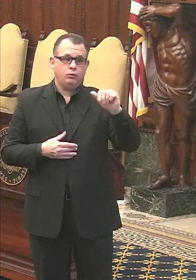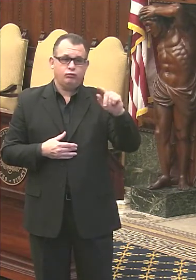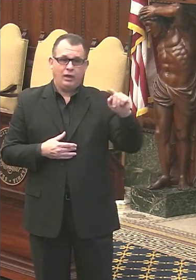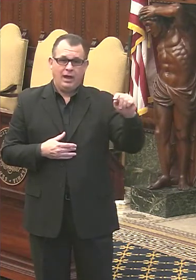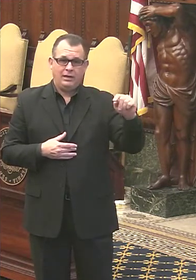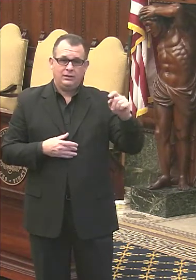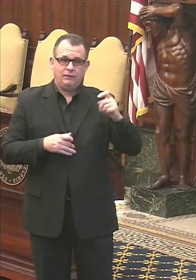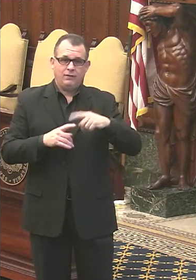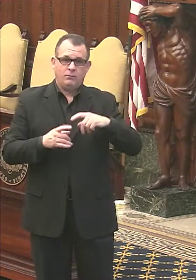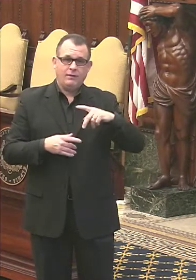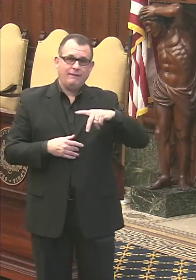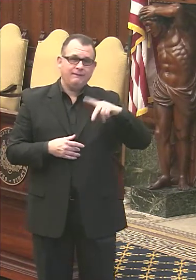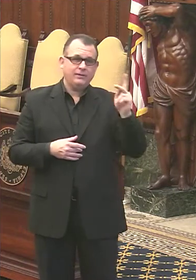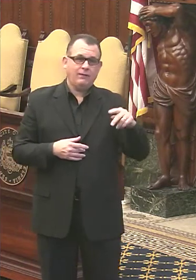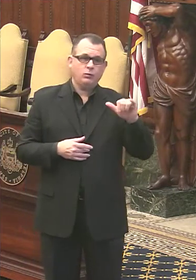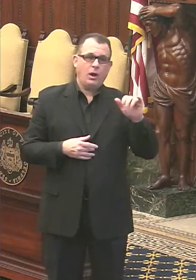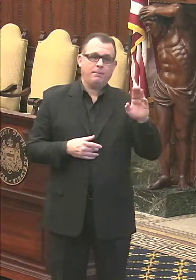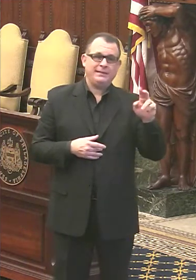Uh,